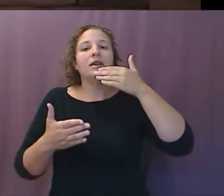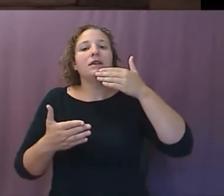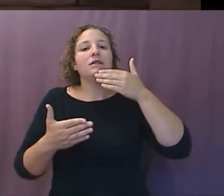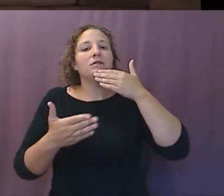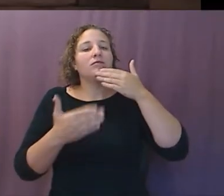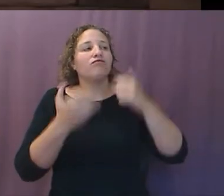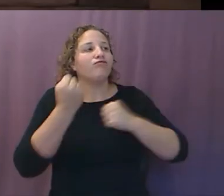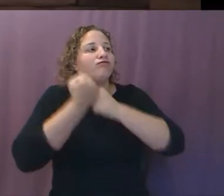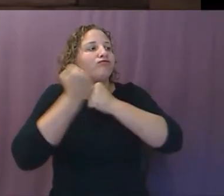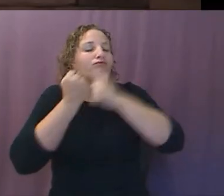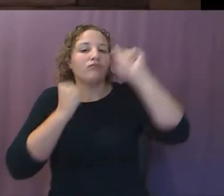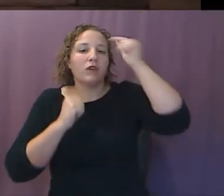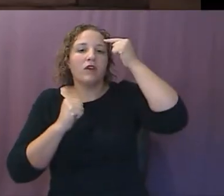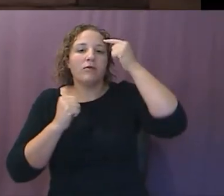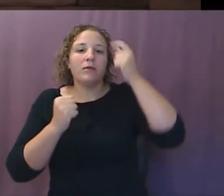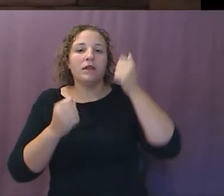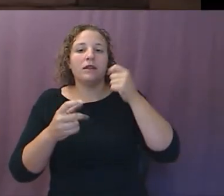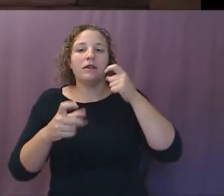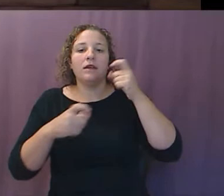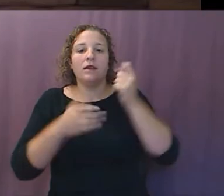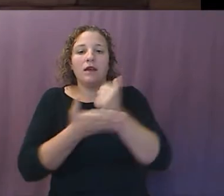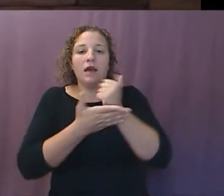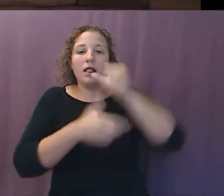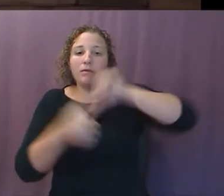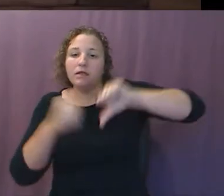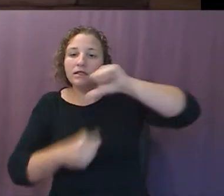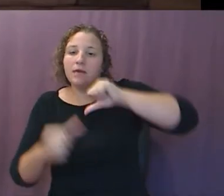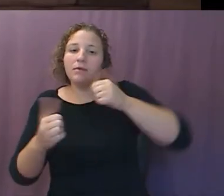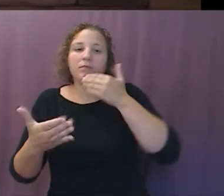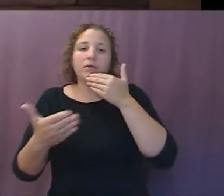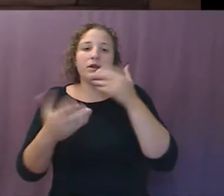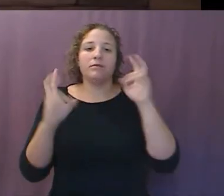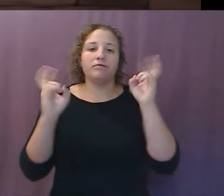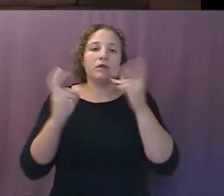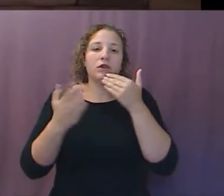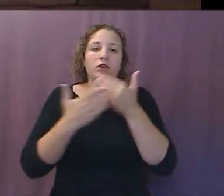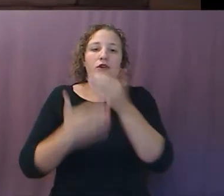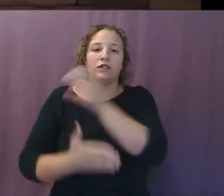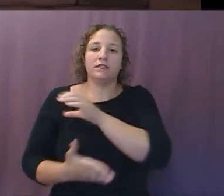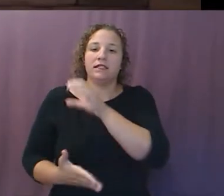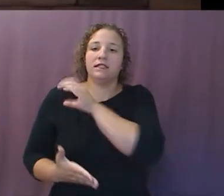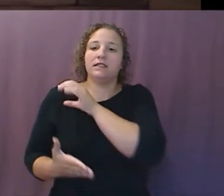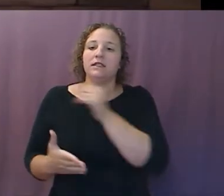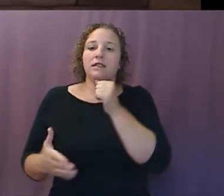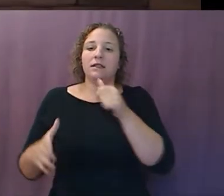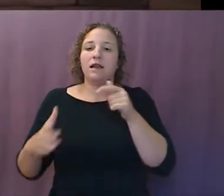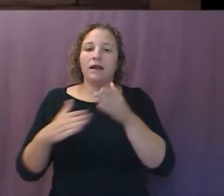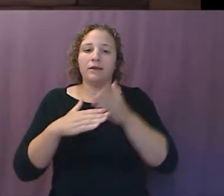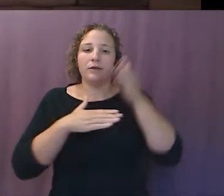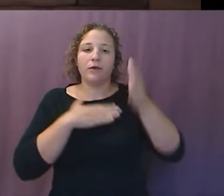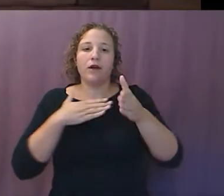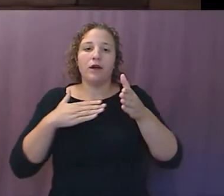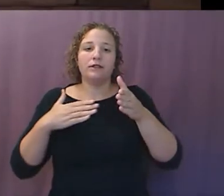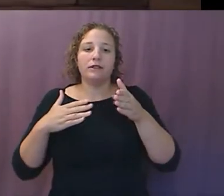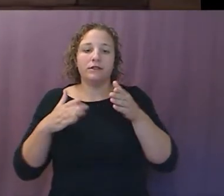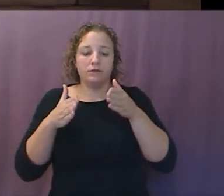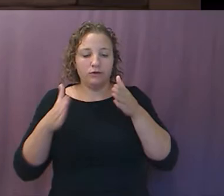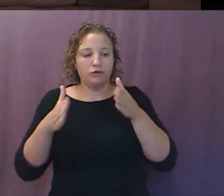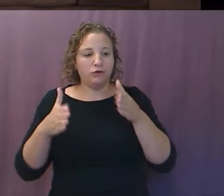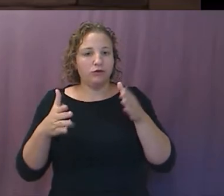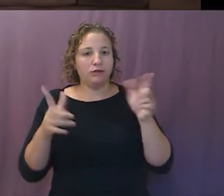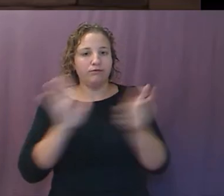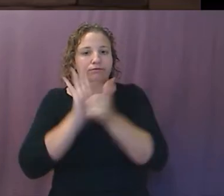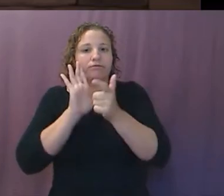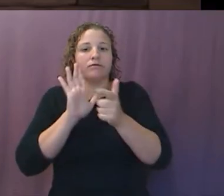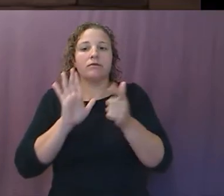helping out in society, so to speak, being a good citizen, not jaywalking, et cetera. Things that that allows for them is fast